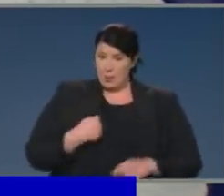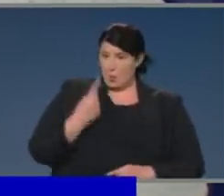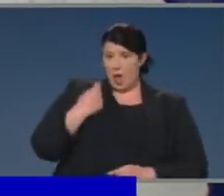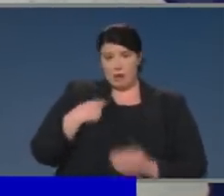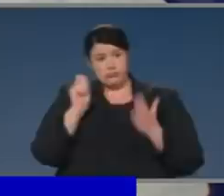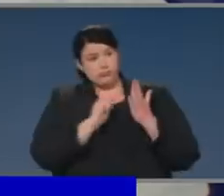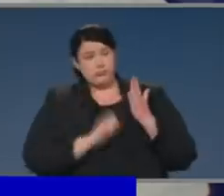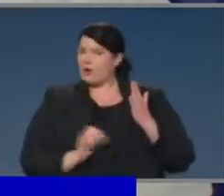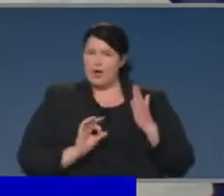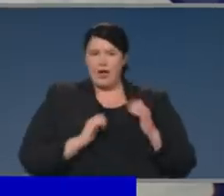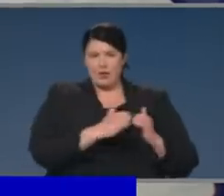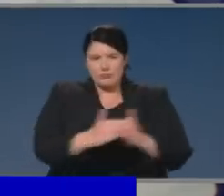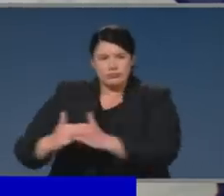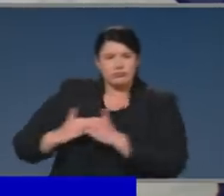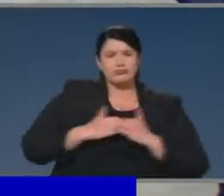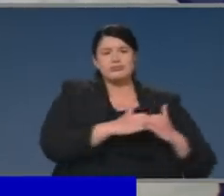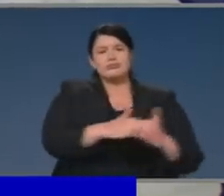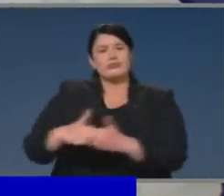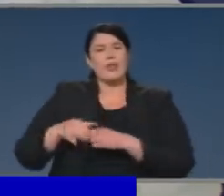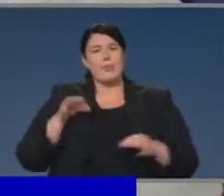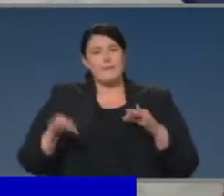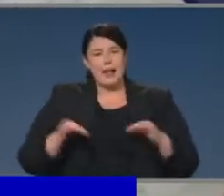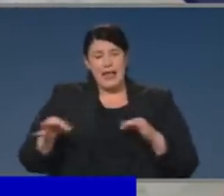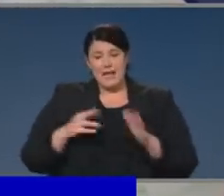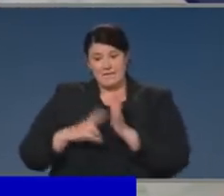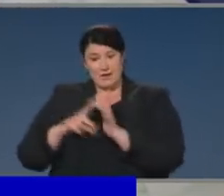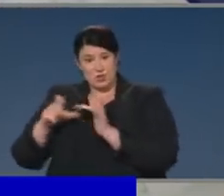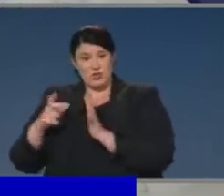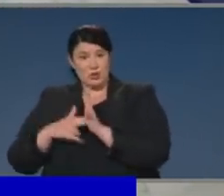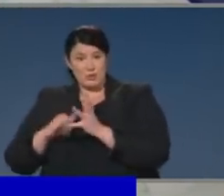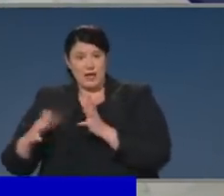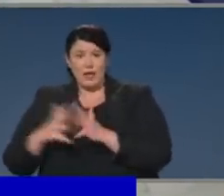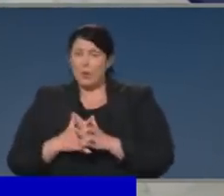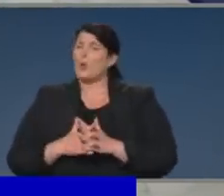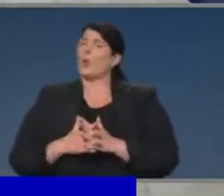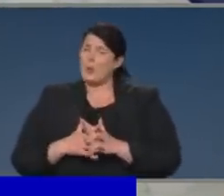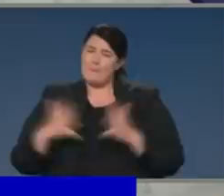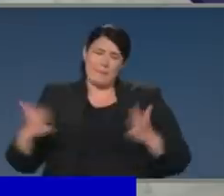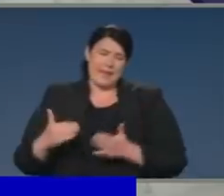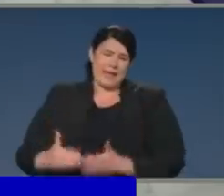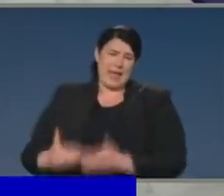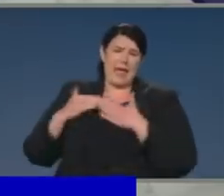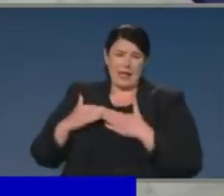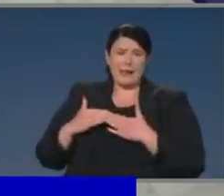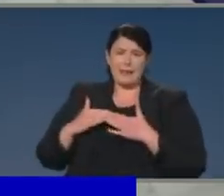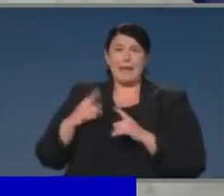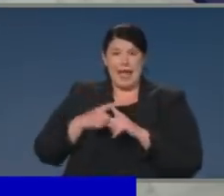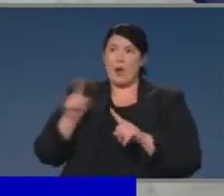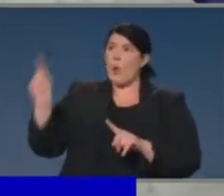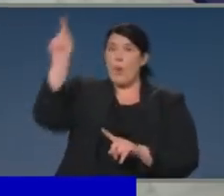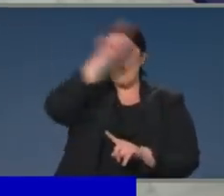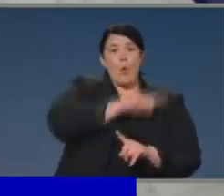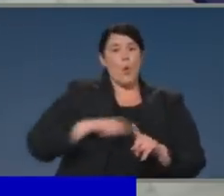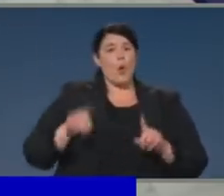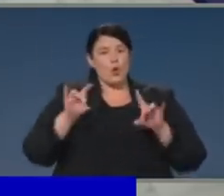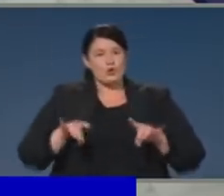The co-leadership that has been shown by Victoria and New South Wales, as we've worked with every one of the eight jurisdictions around Australia plus the